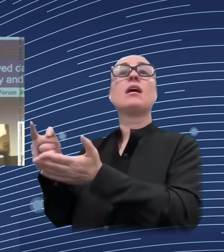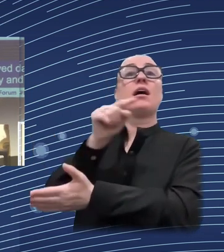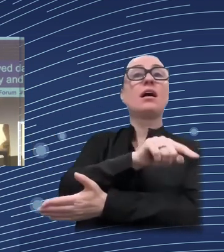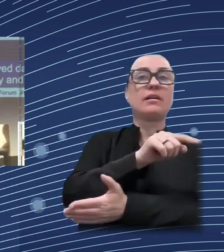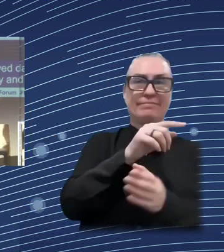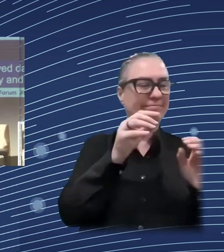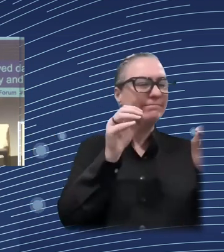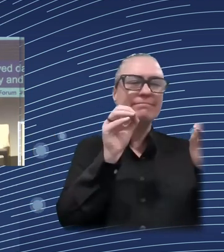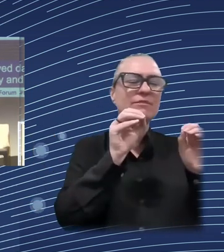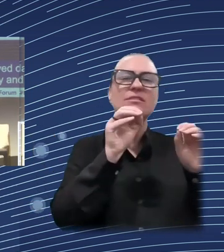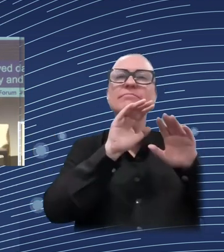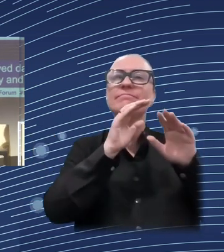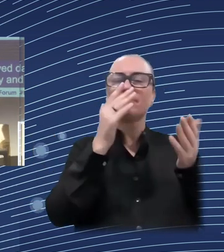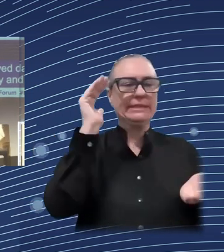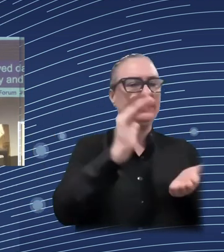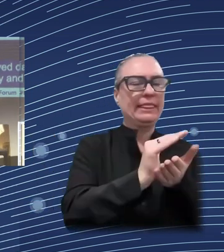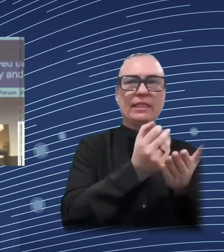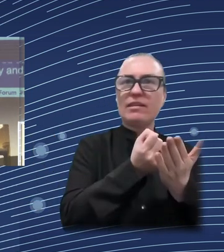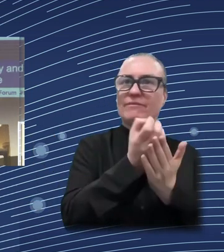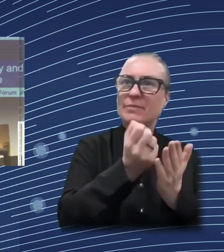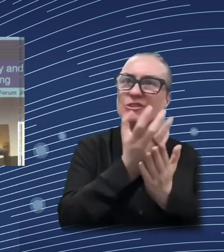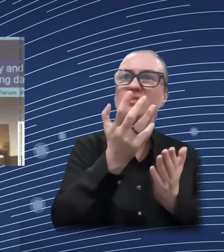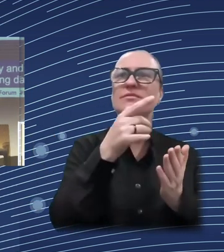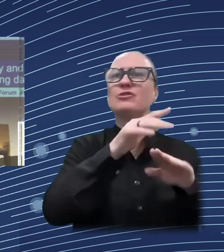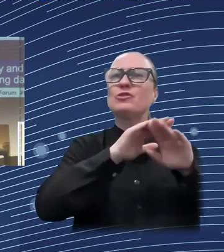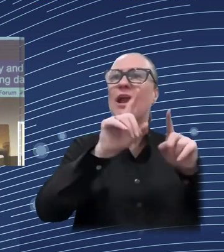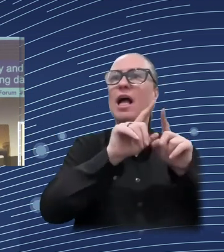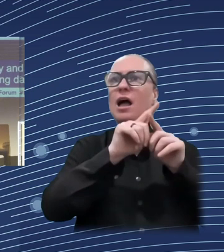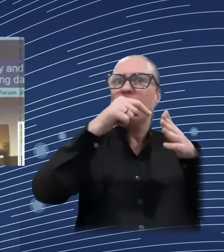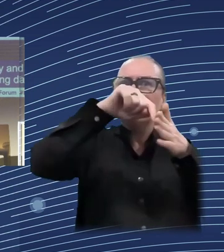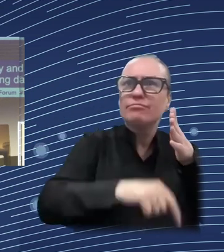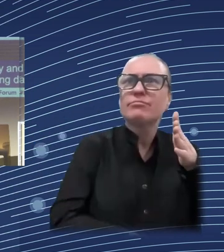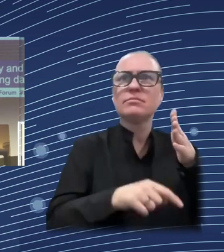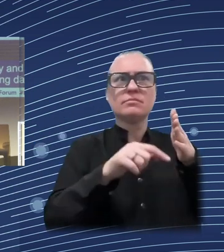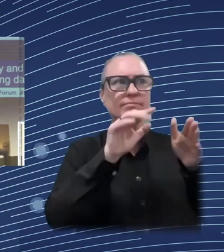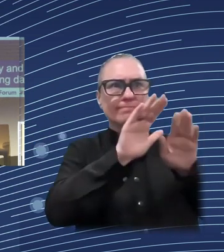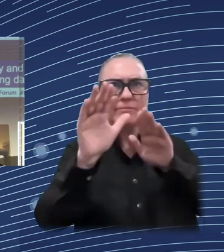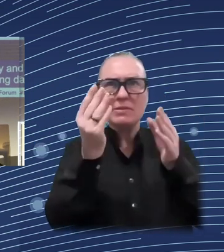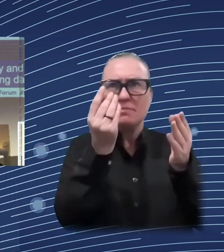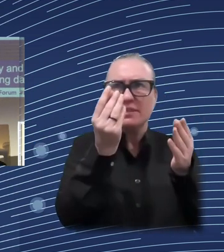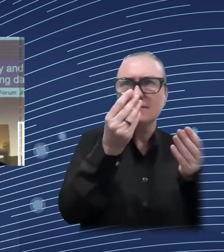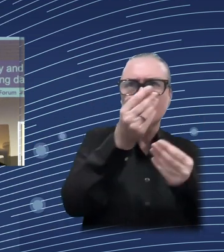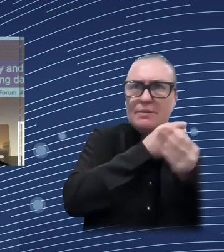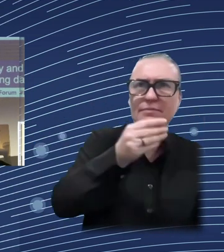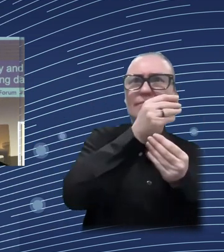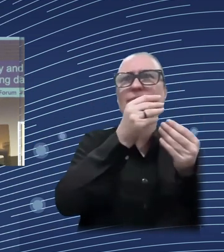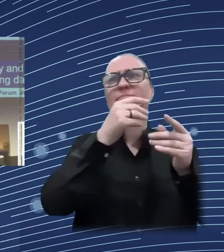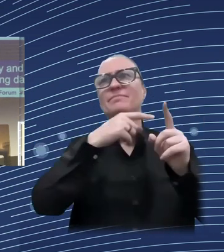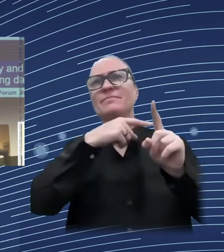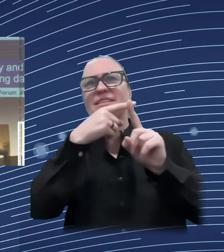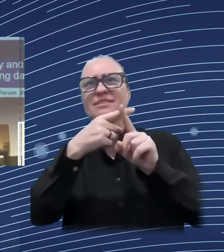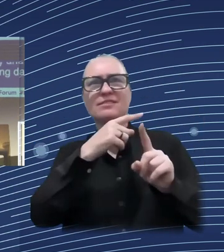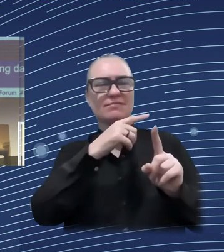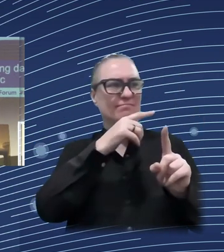providing data on income, in particular, from the previous years, and all the social economic characteristics from the previous years.